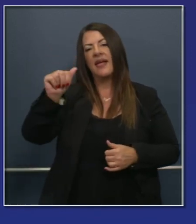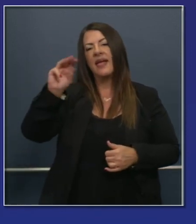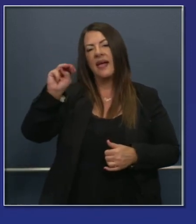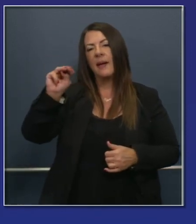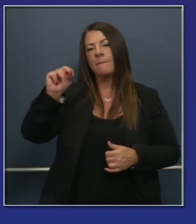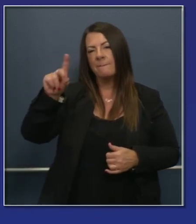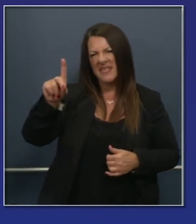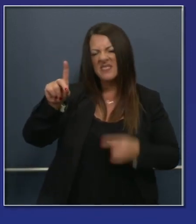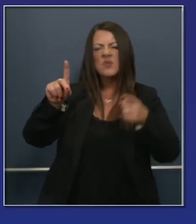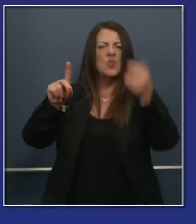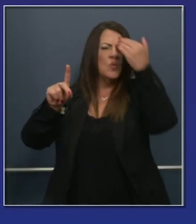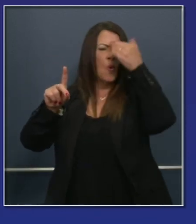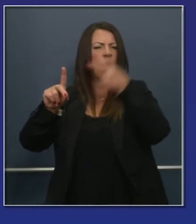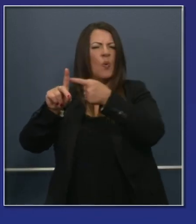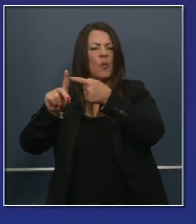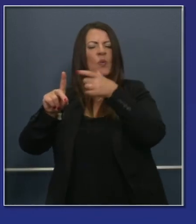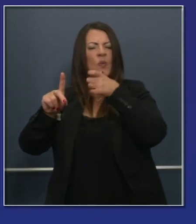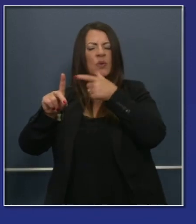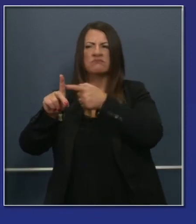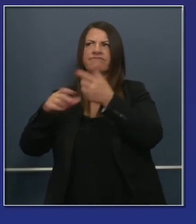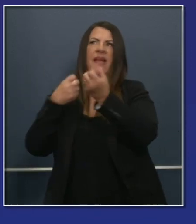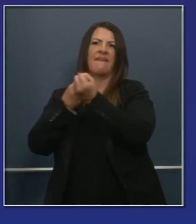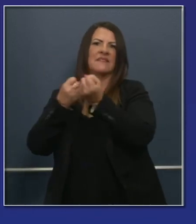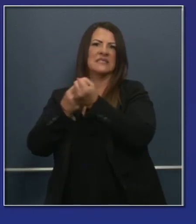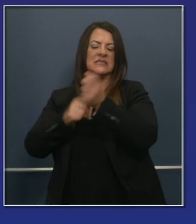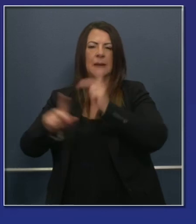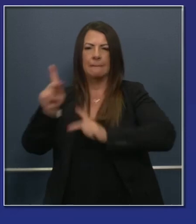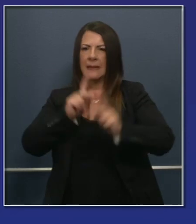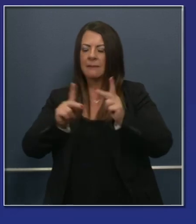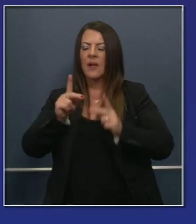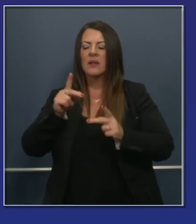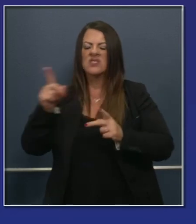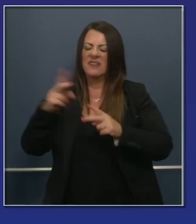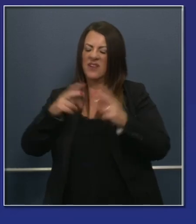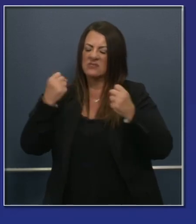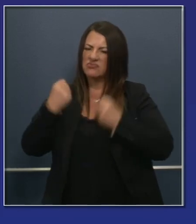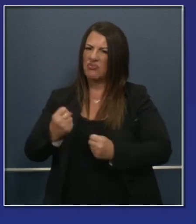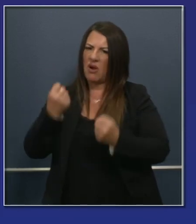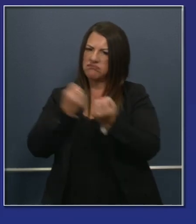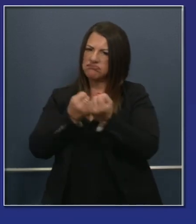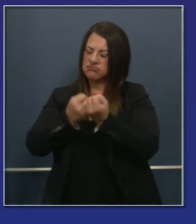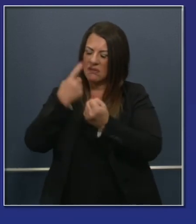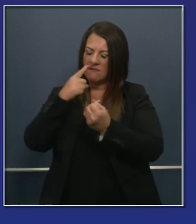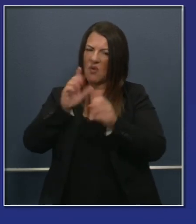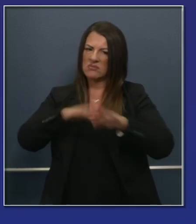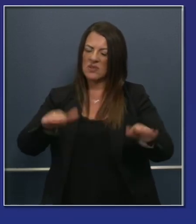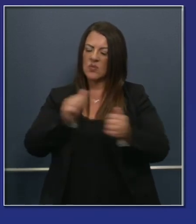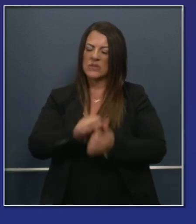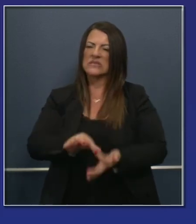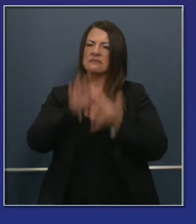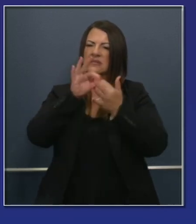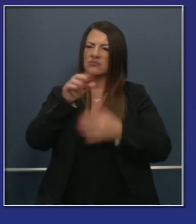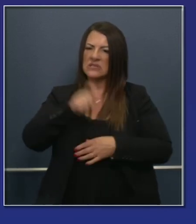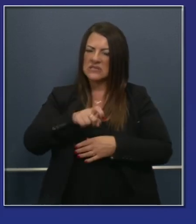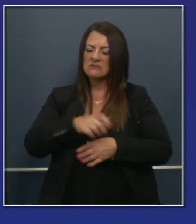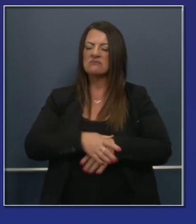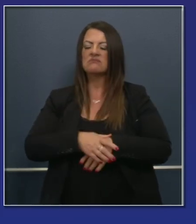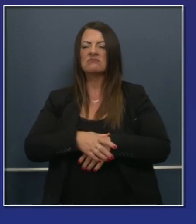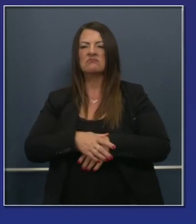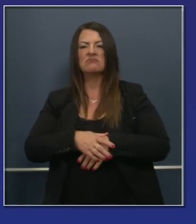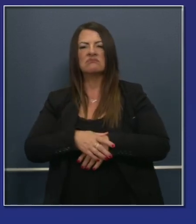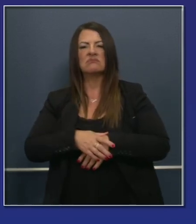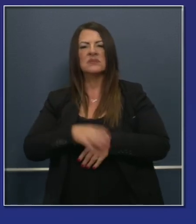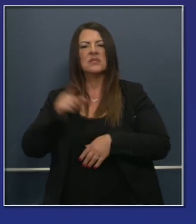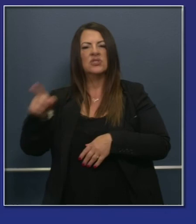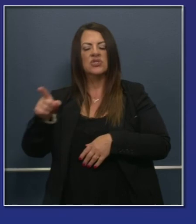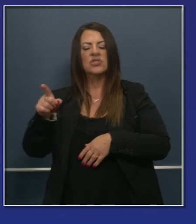you know her well in terms of her advocacy and support, particularly for people of special needs, the work she did at Stanford University in her own right. An